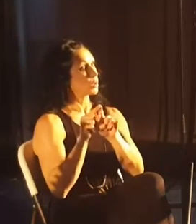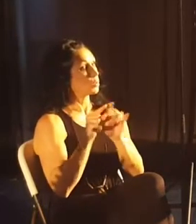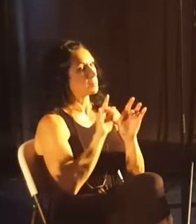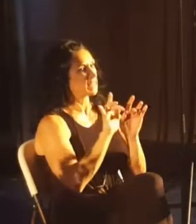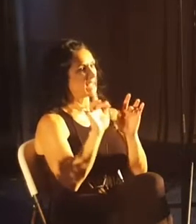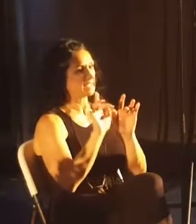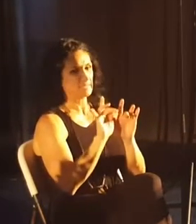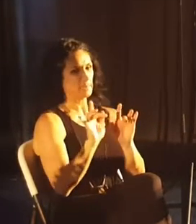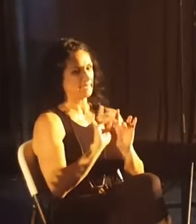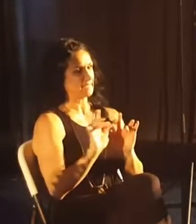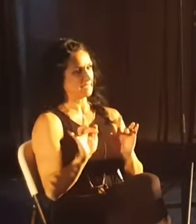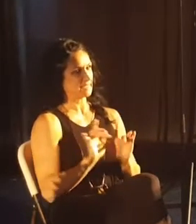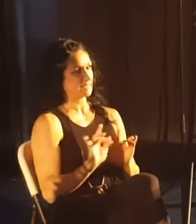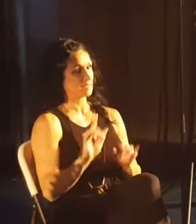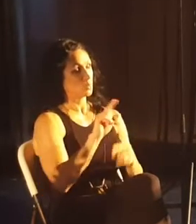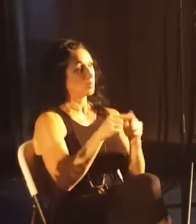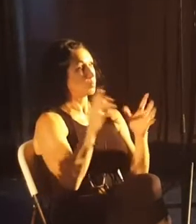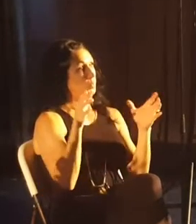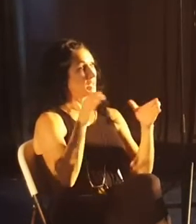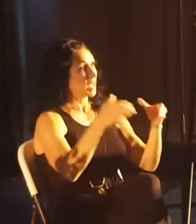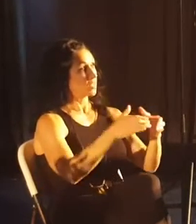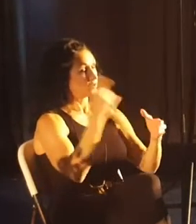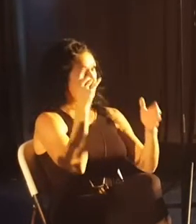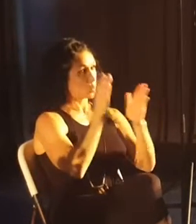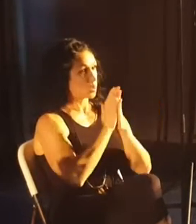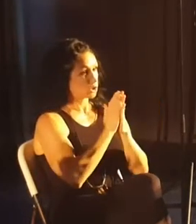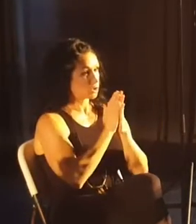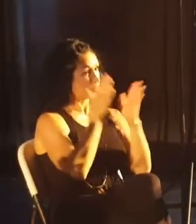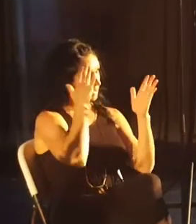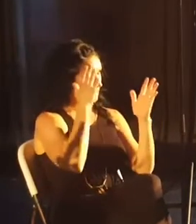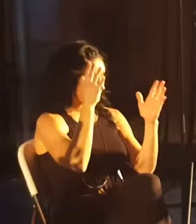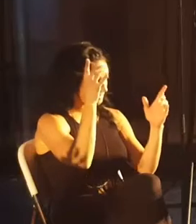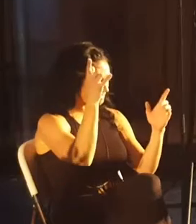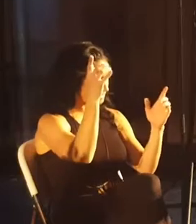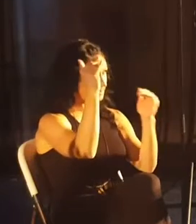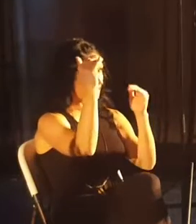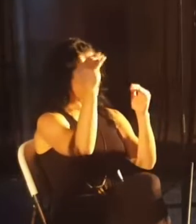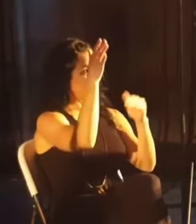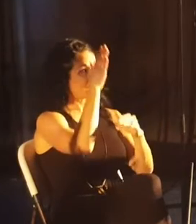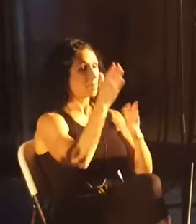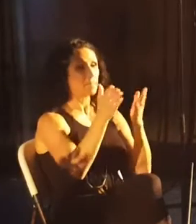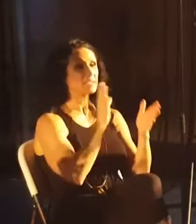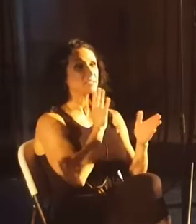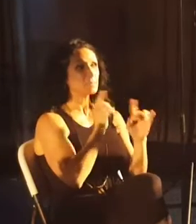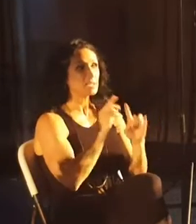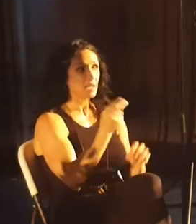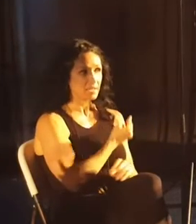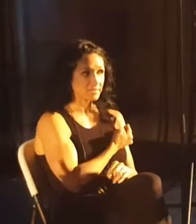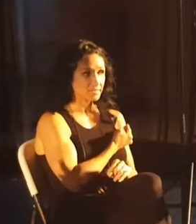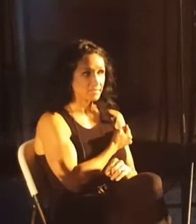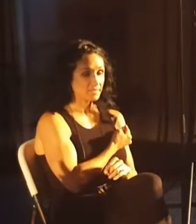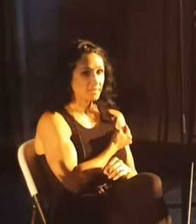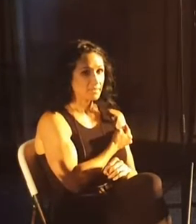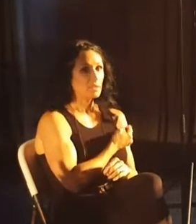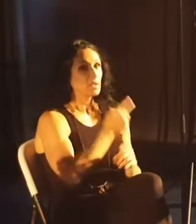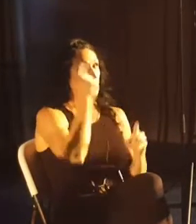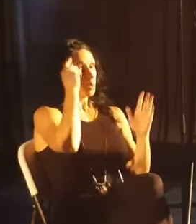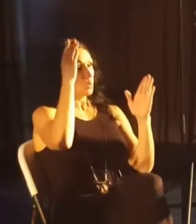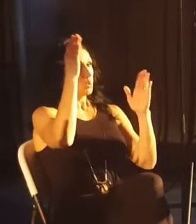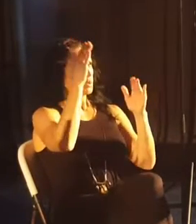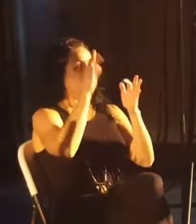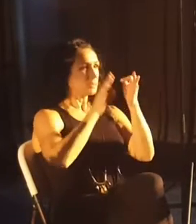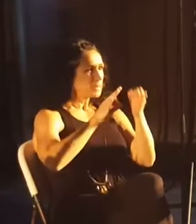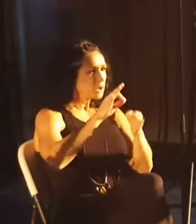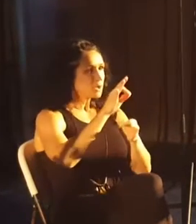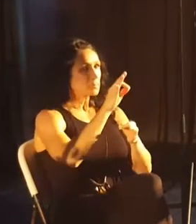spaces. When we gather for worship, we expect that God might speak to us. We expect that the Holy Spirit